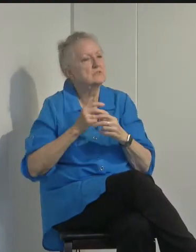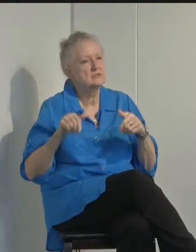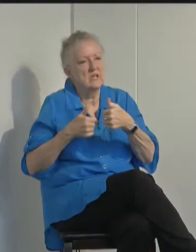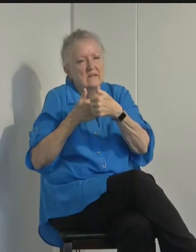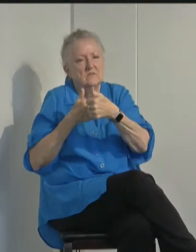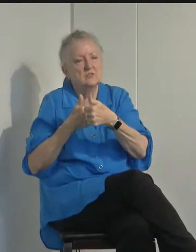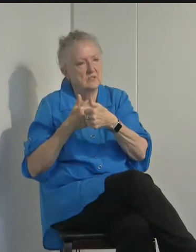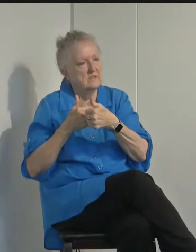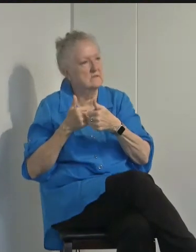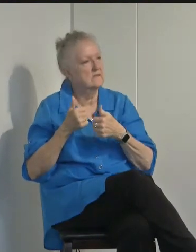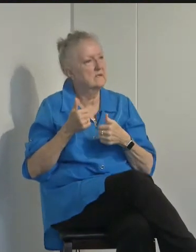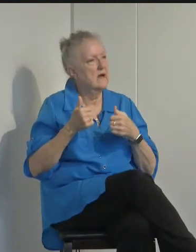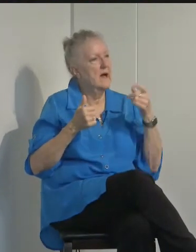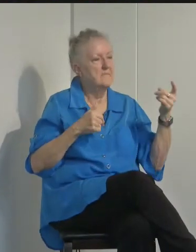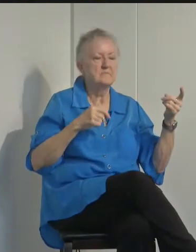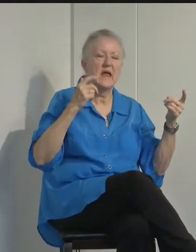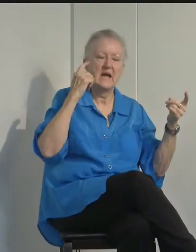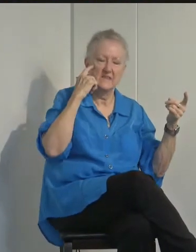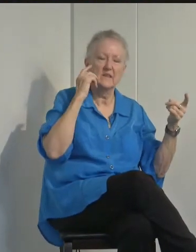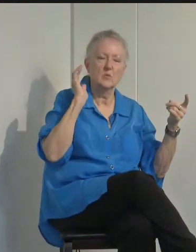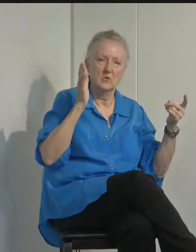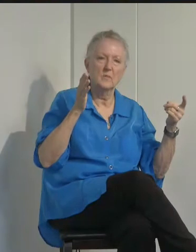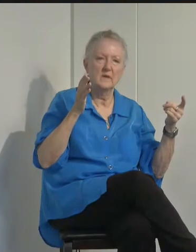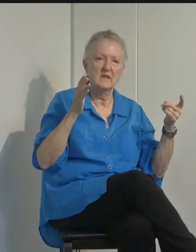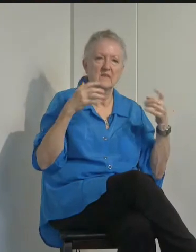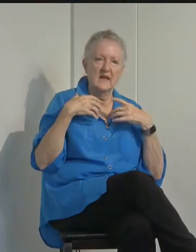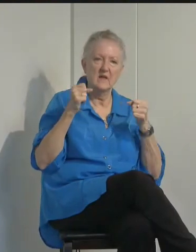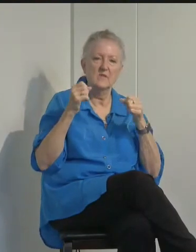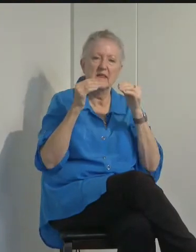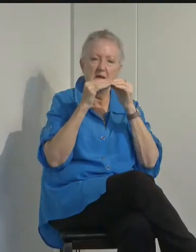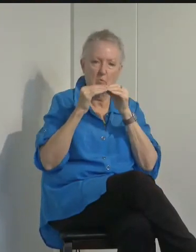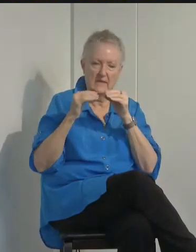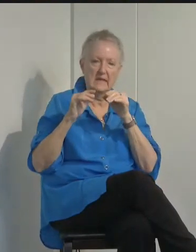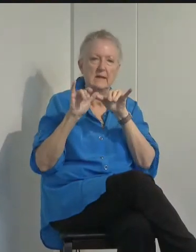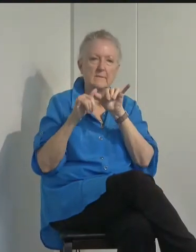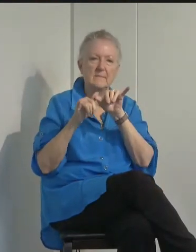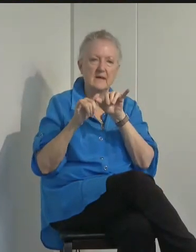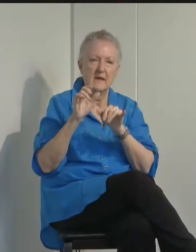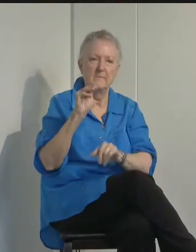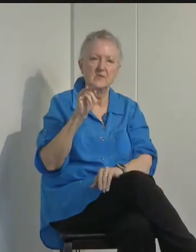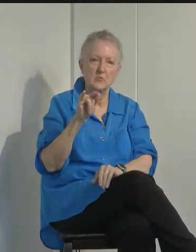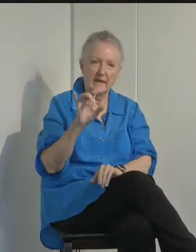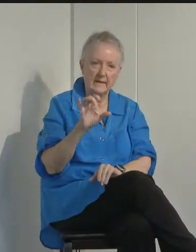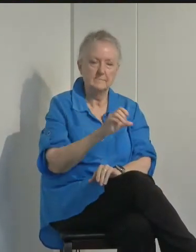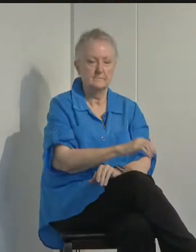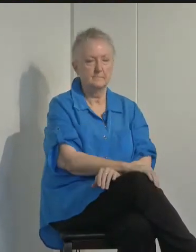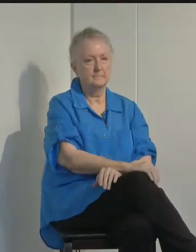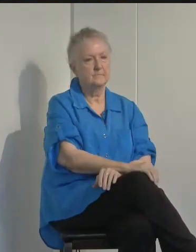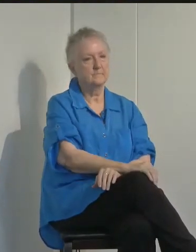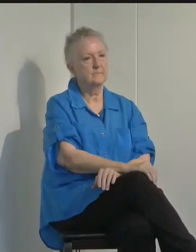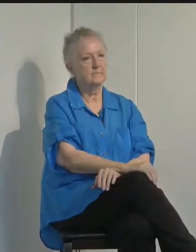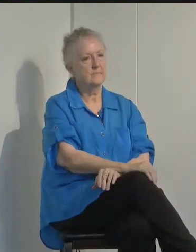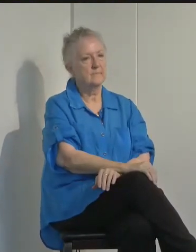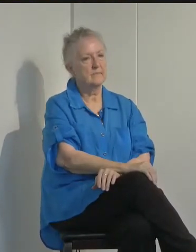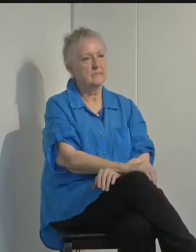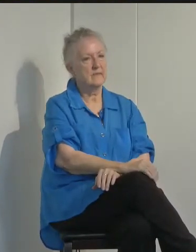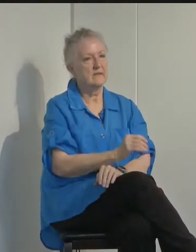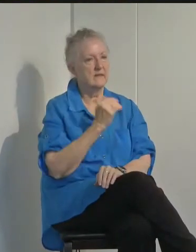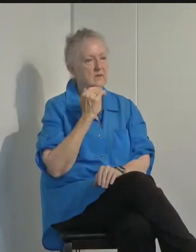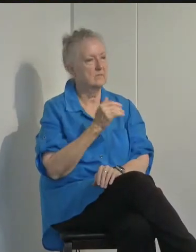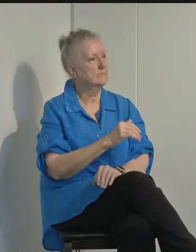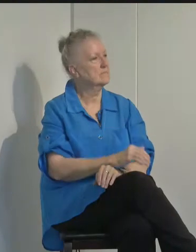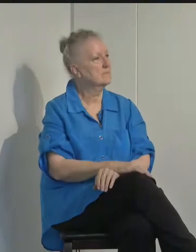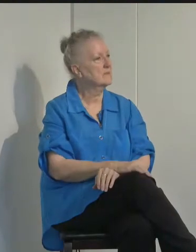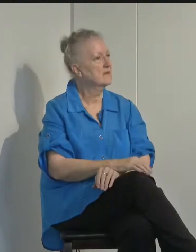tier? I believe that it will be the health equity metric. Okay, thank you. Thank you, Malia.